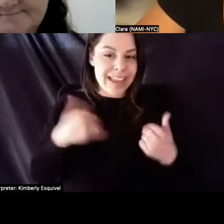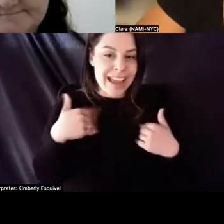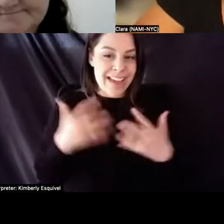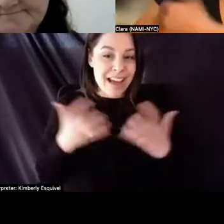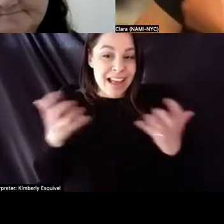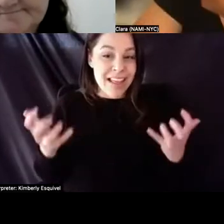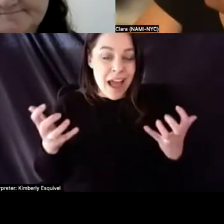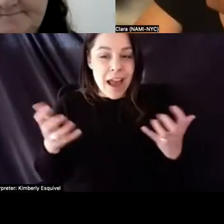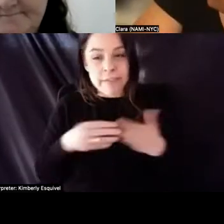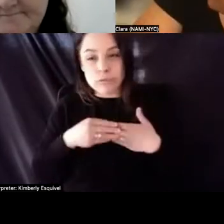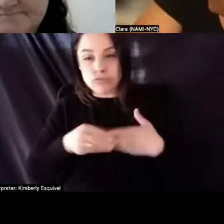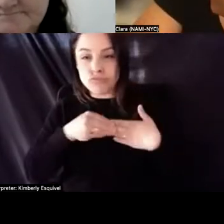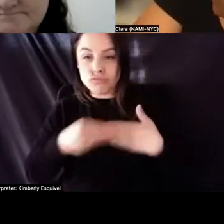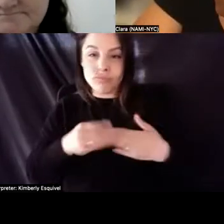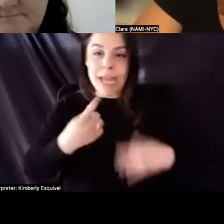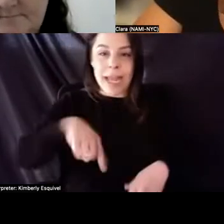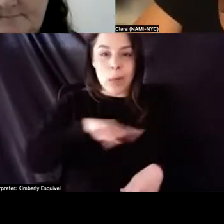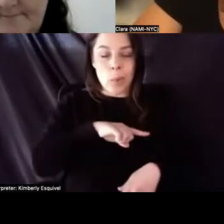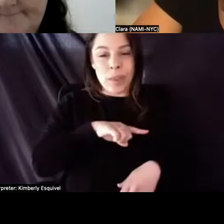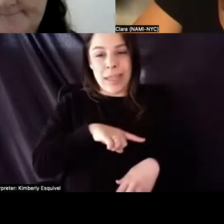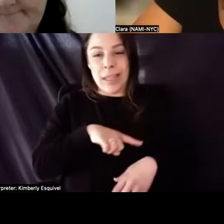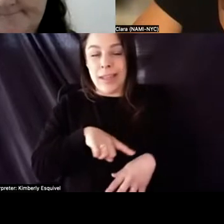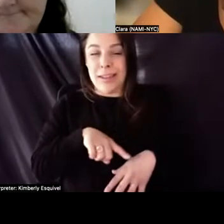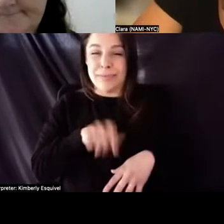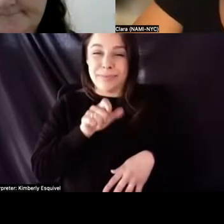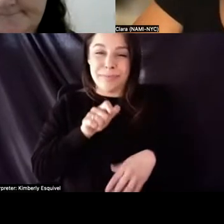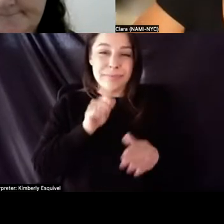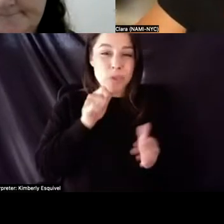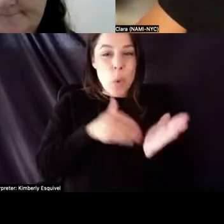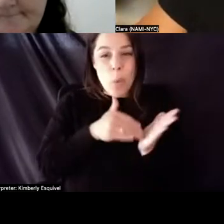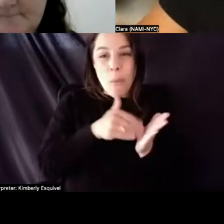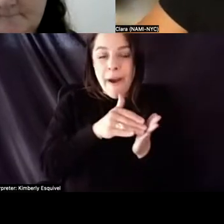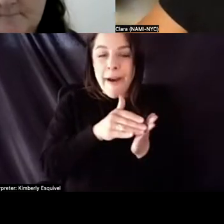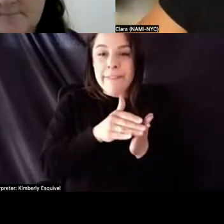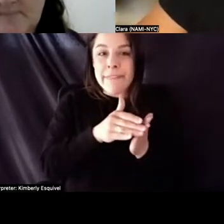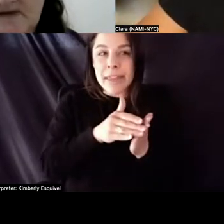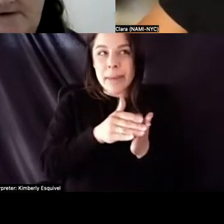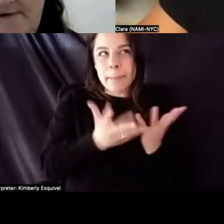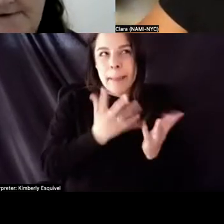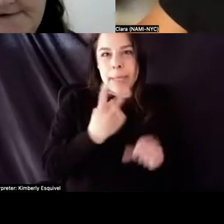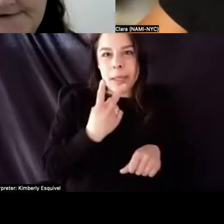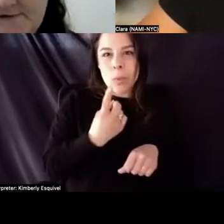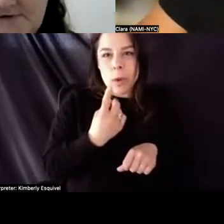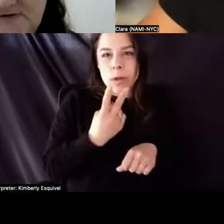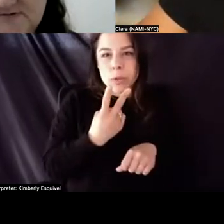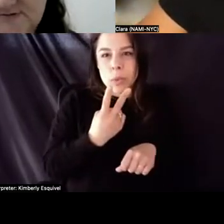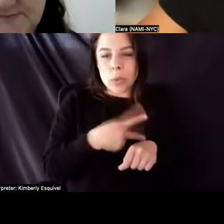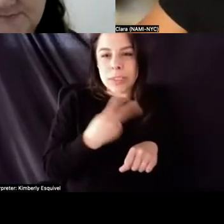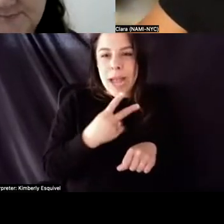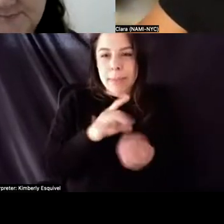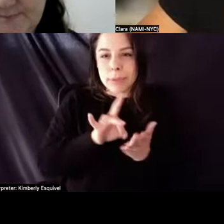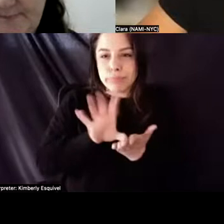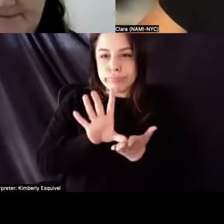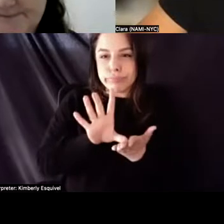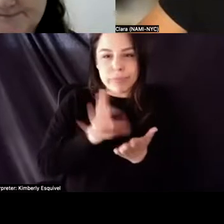leeway, and we hardly ever, like, it's happened one or two times in the past many years, like, kick ever anyone